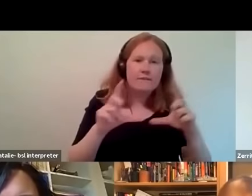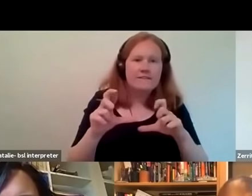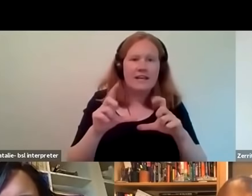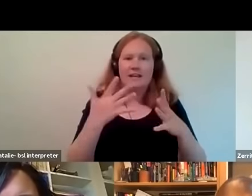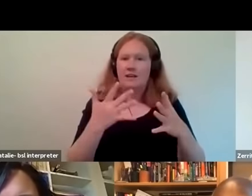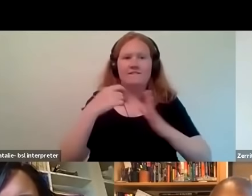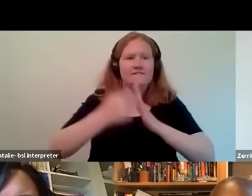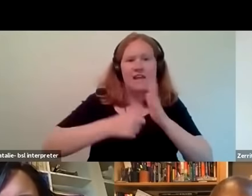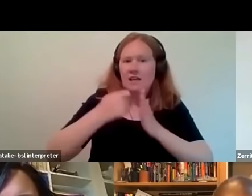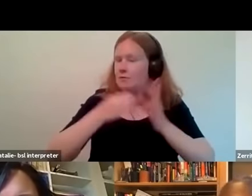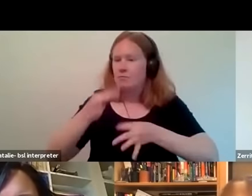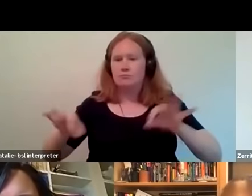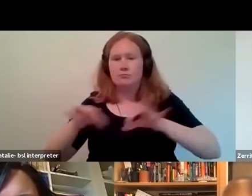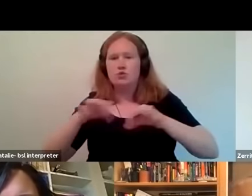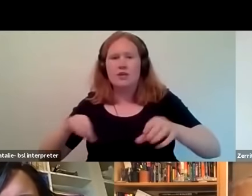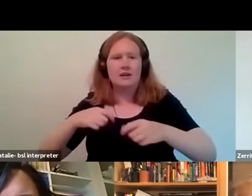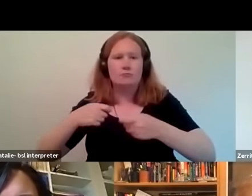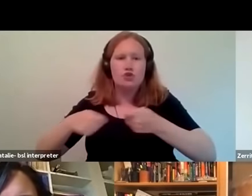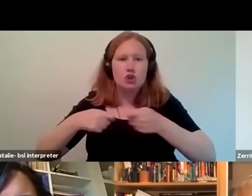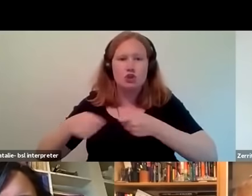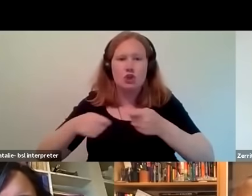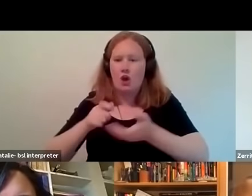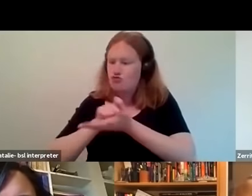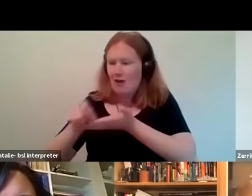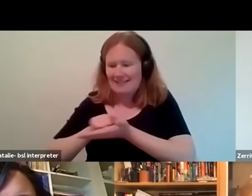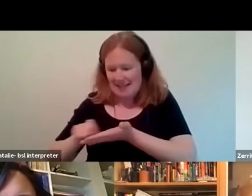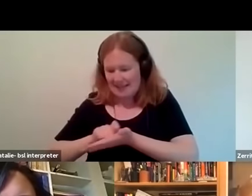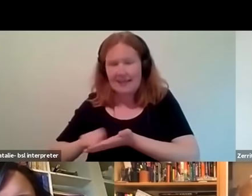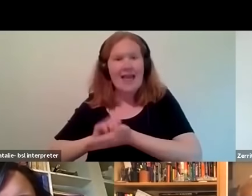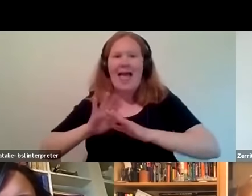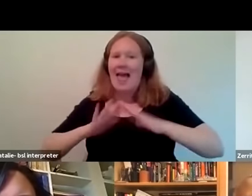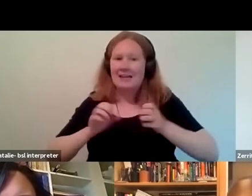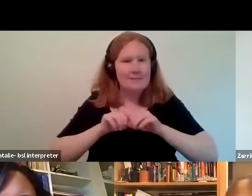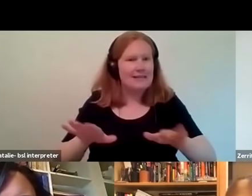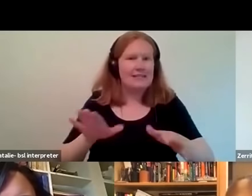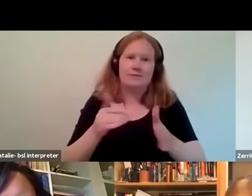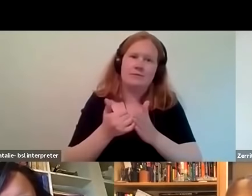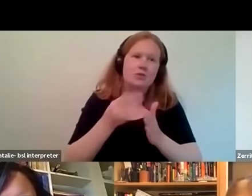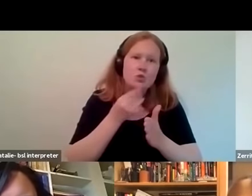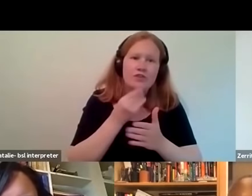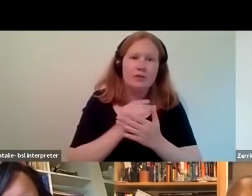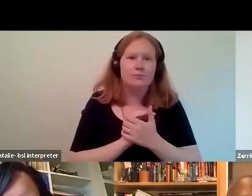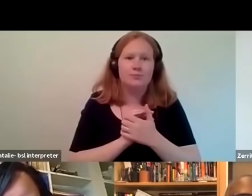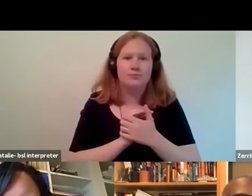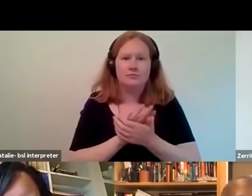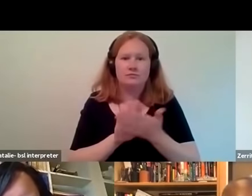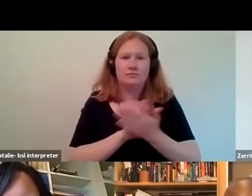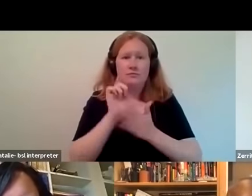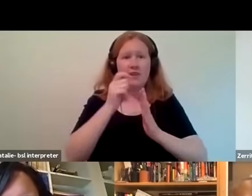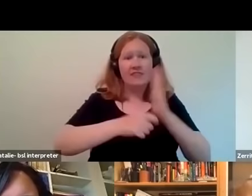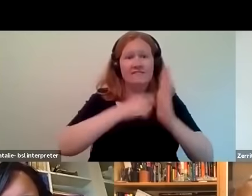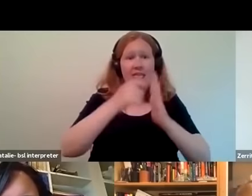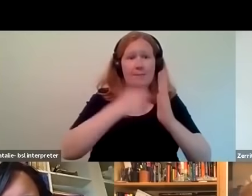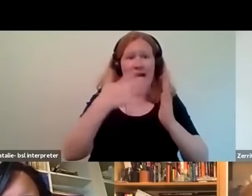uh music production and actually writing so that whole film i actually transcribed as well